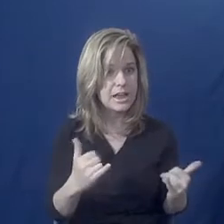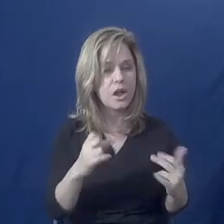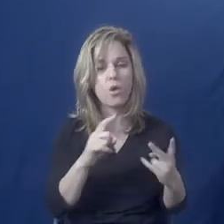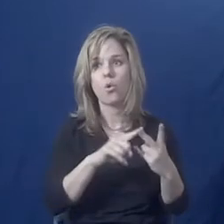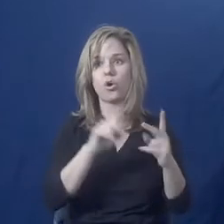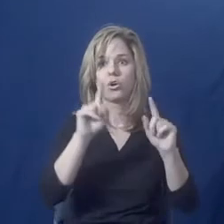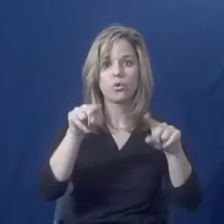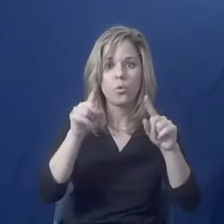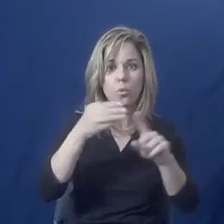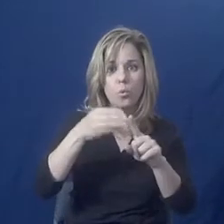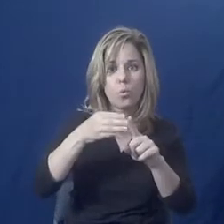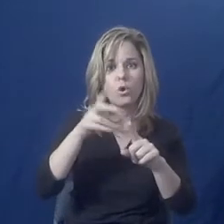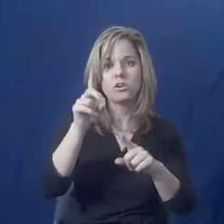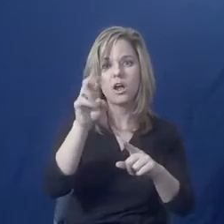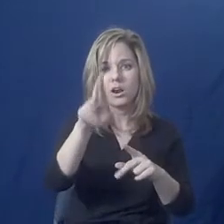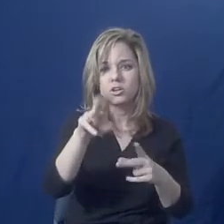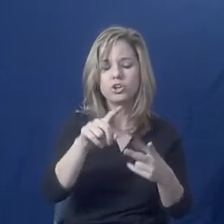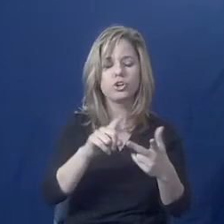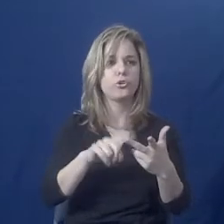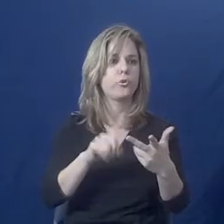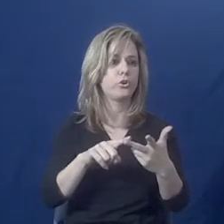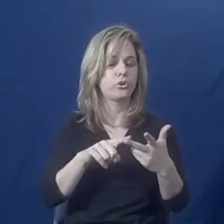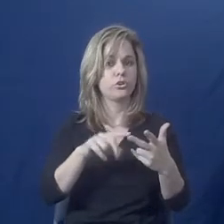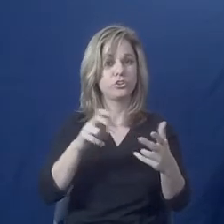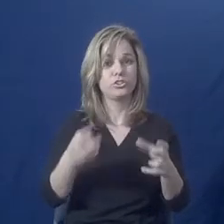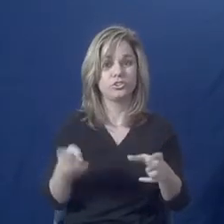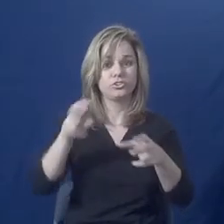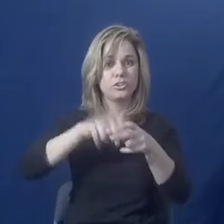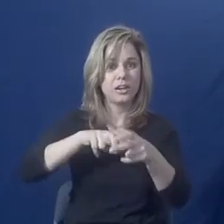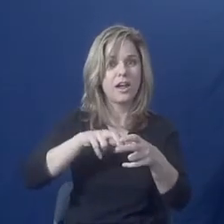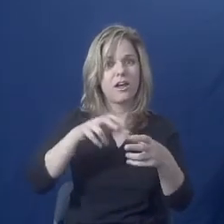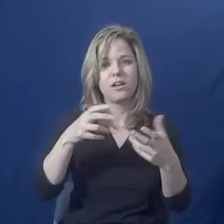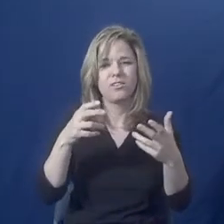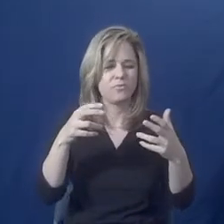All of those kinds of things. Was it different or was it the same?